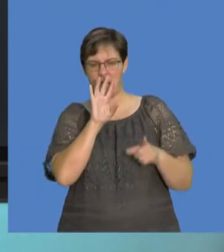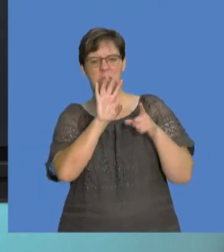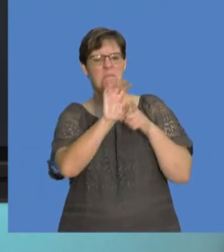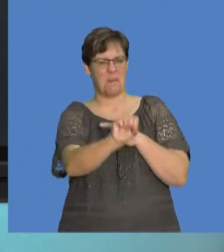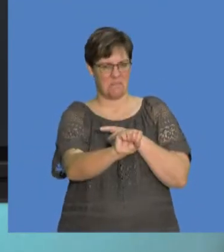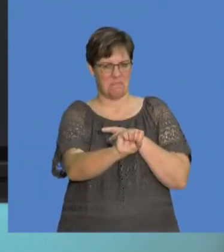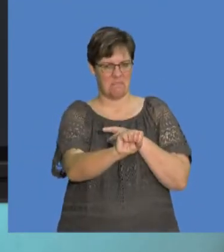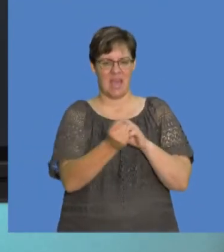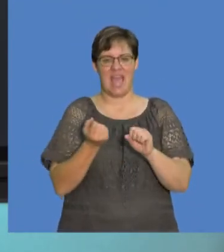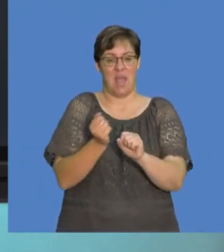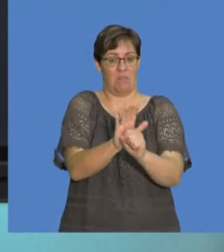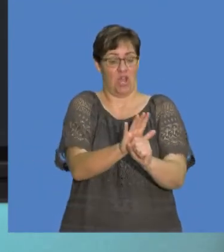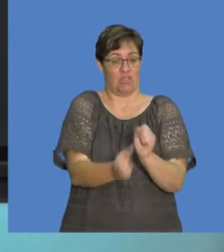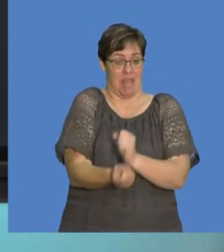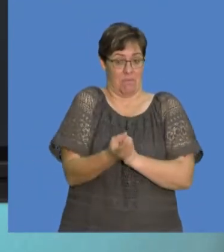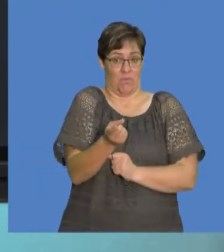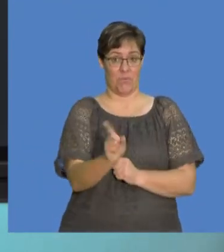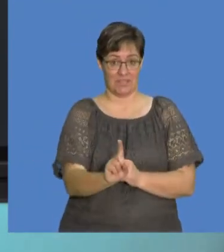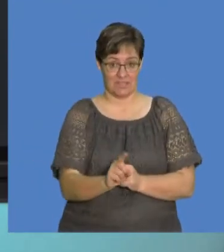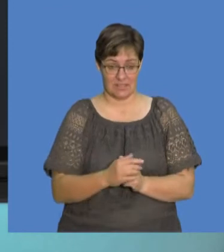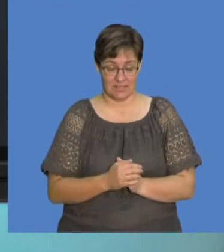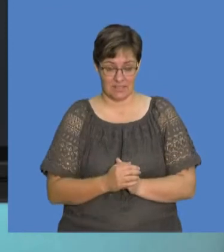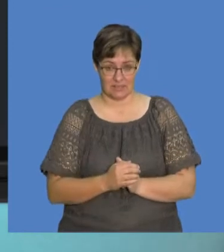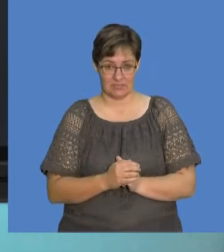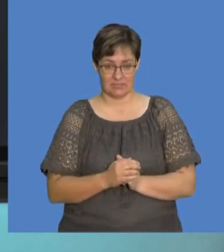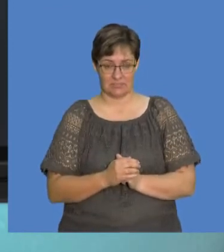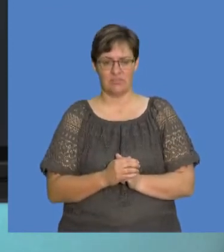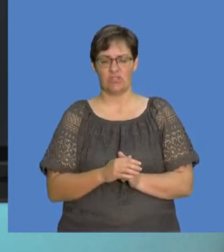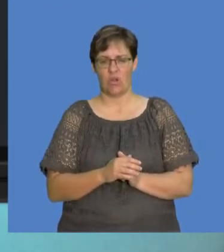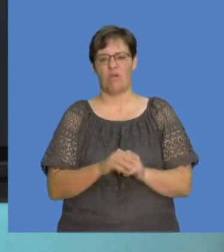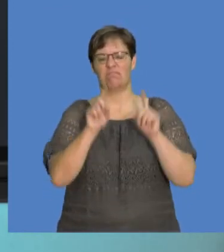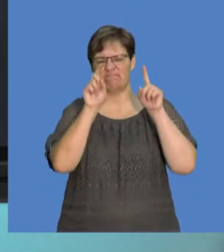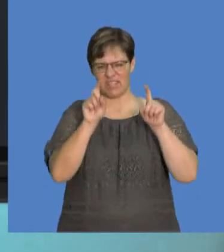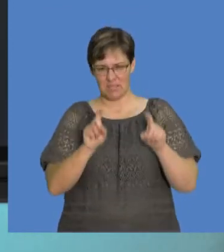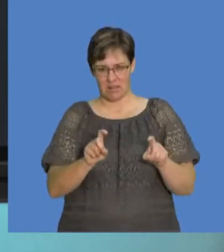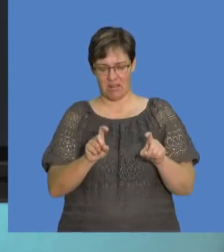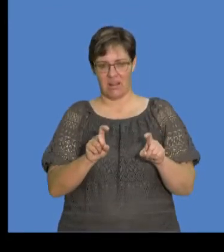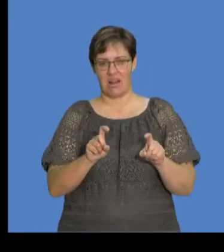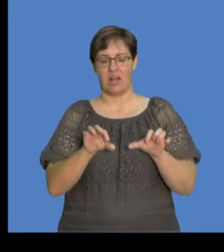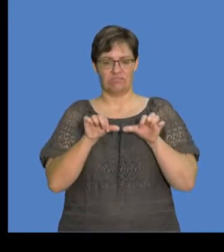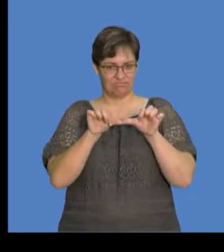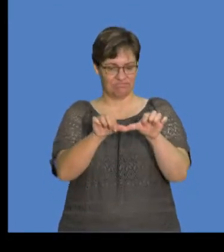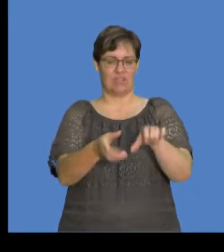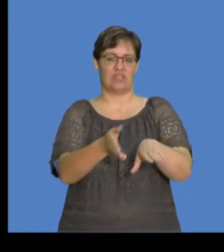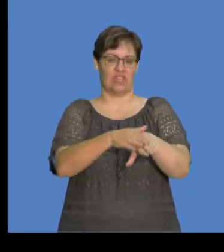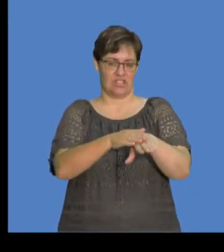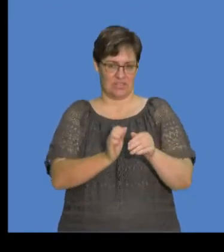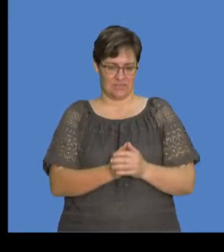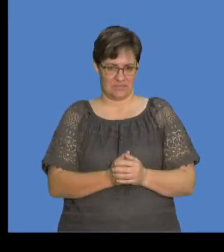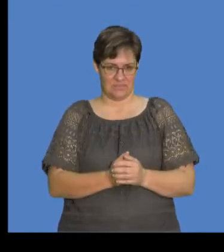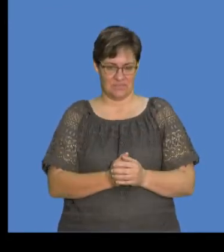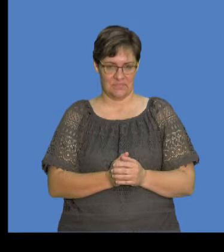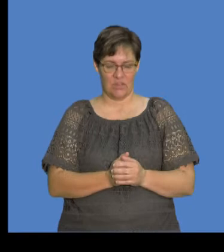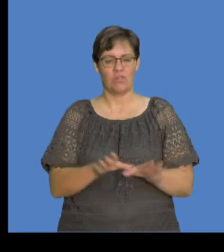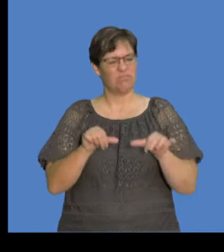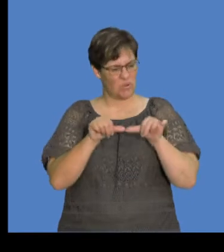far-reaching implication of, you know, the principle of conservation of charge. So we're still talking conservation of